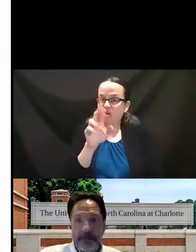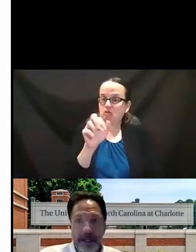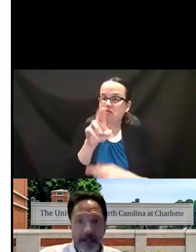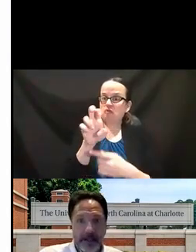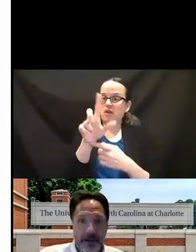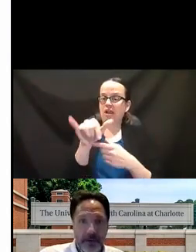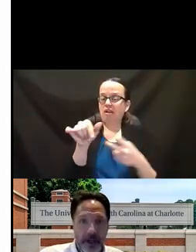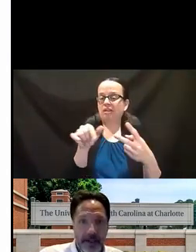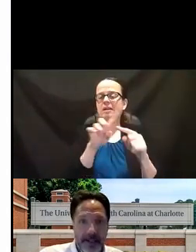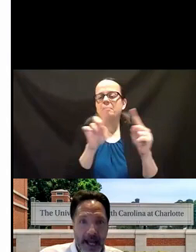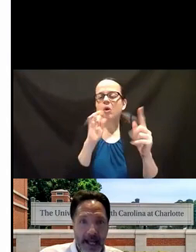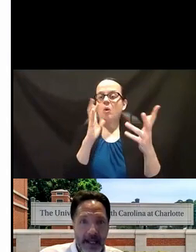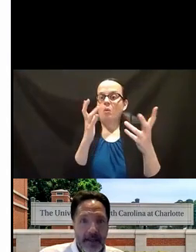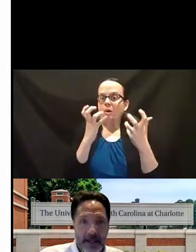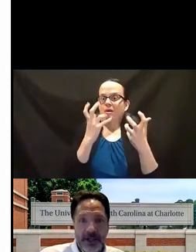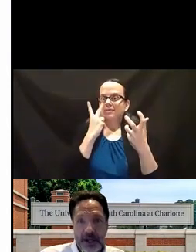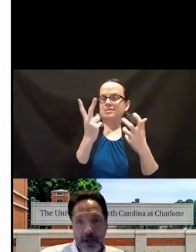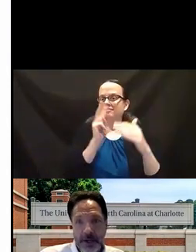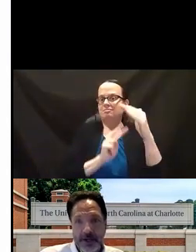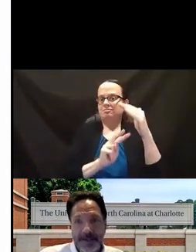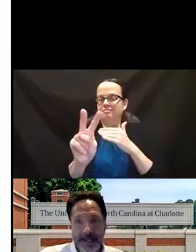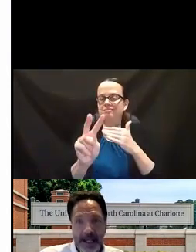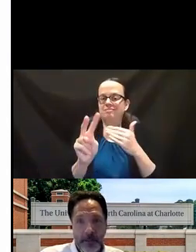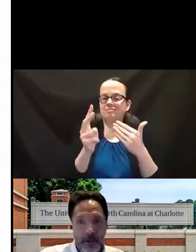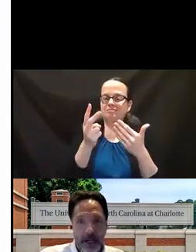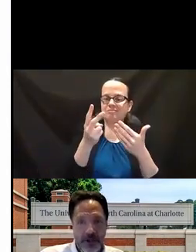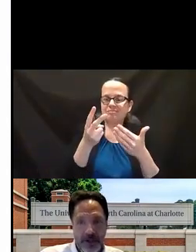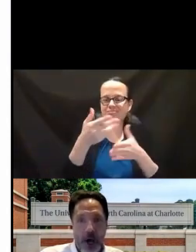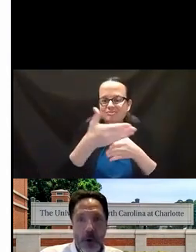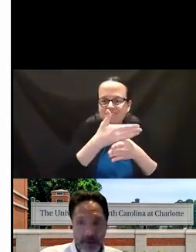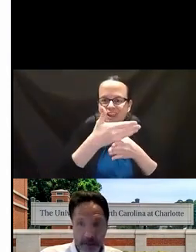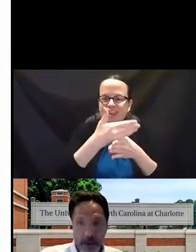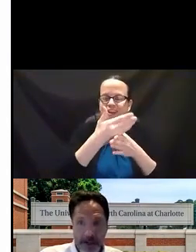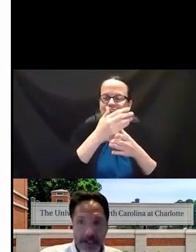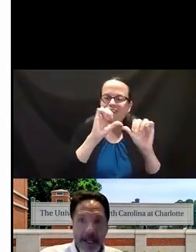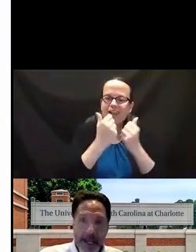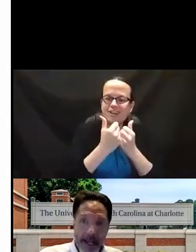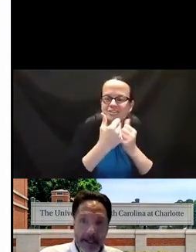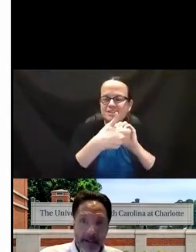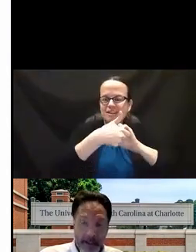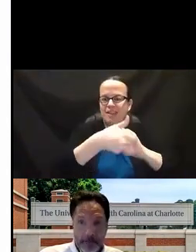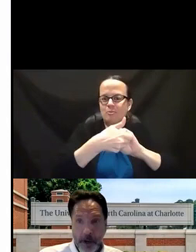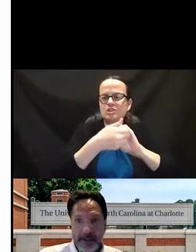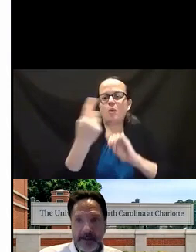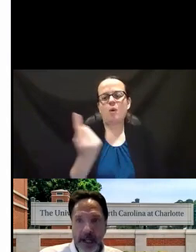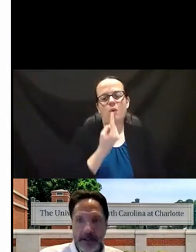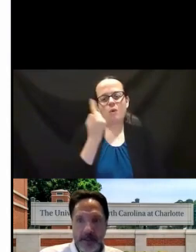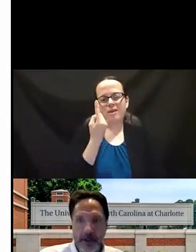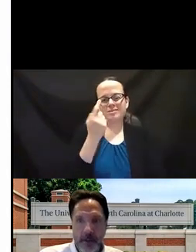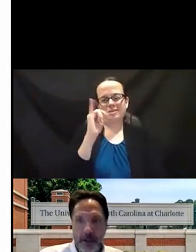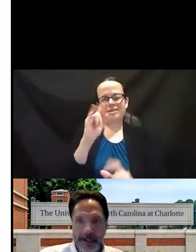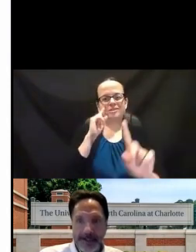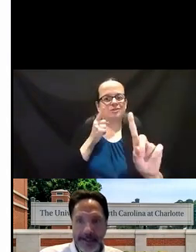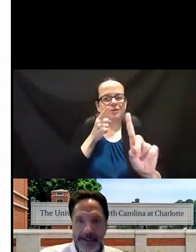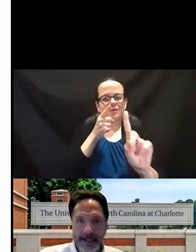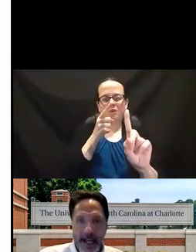what we'd love to see in this country is that the shared interagency collaboration is always occurring. And the purpose of today's